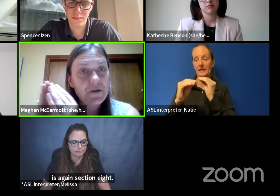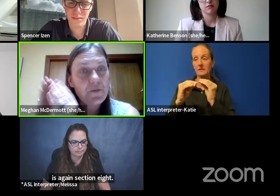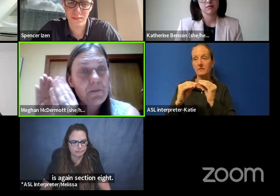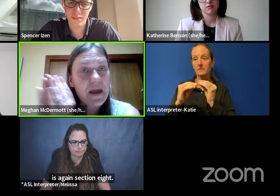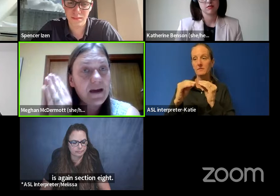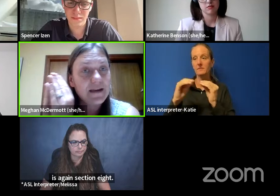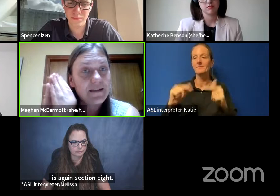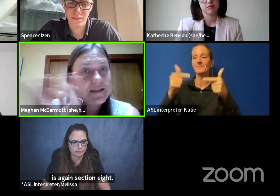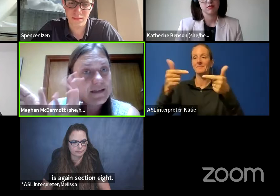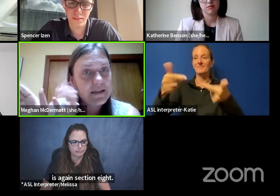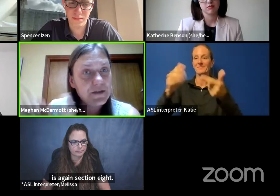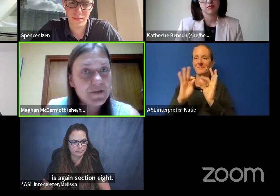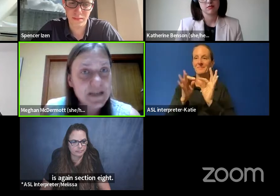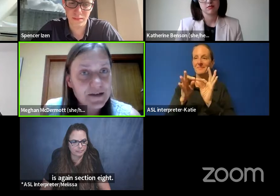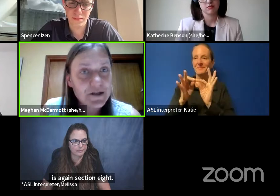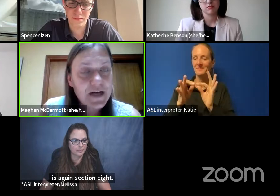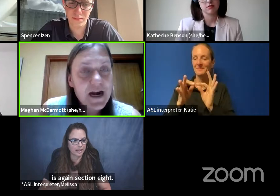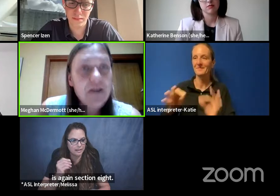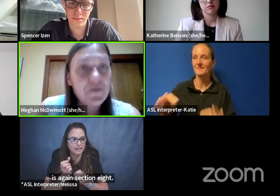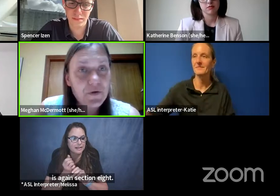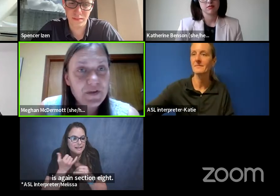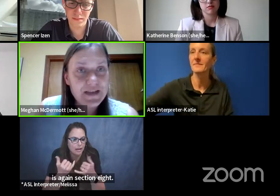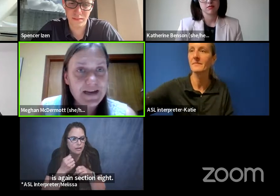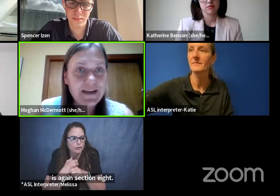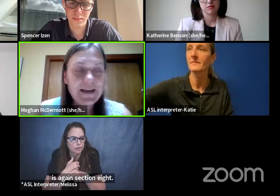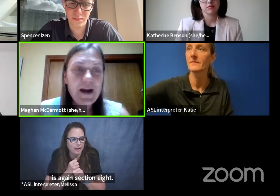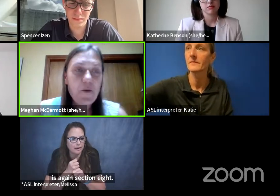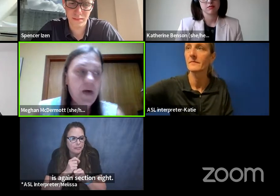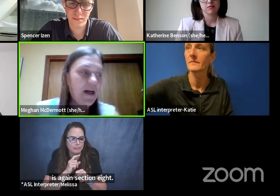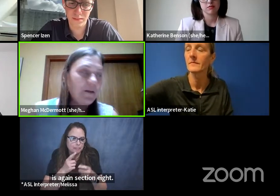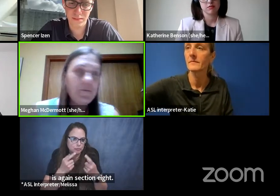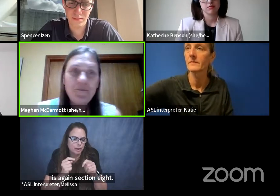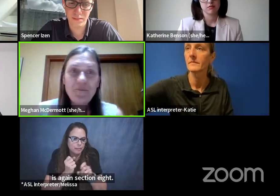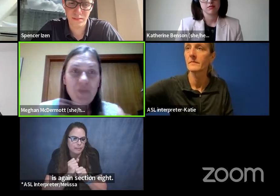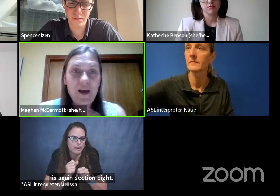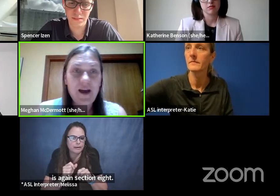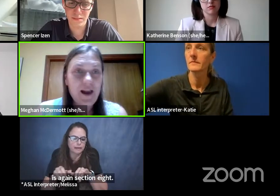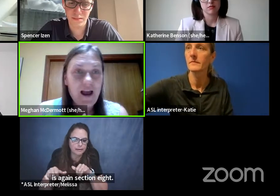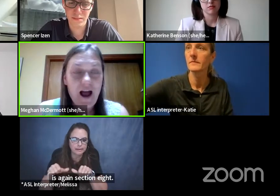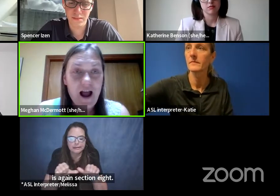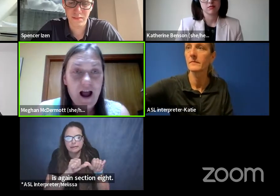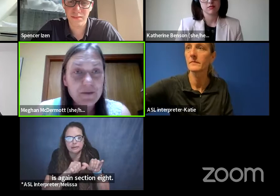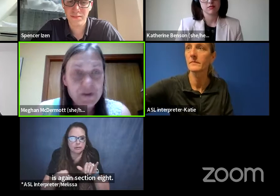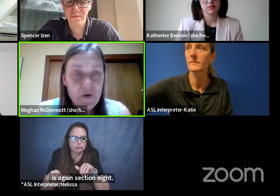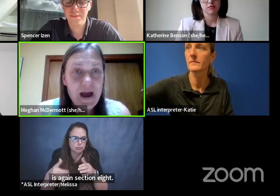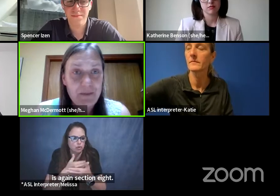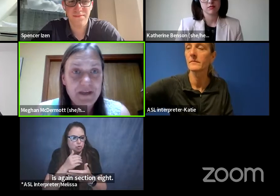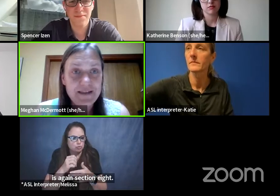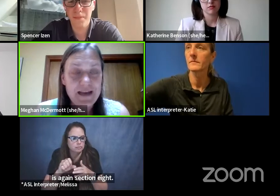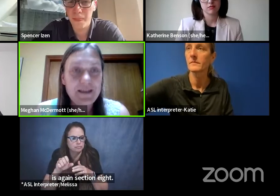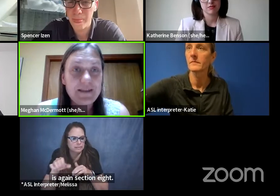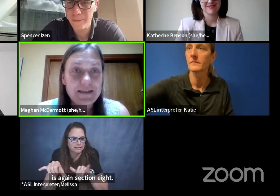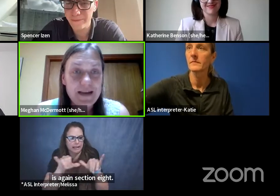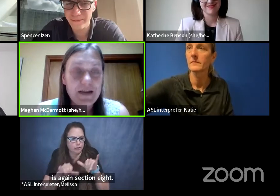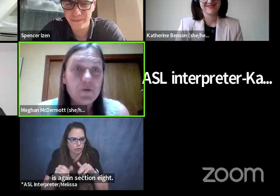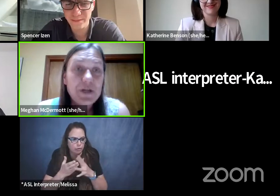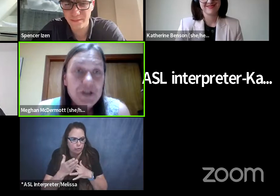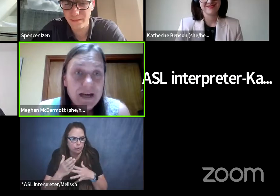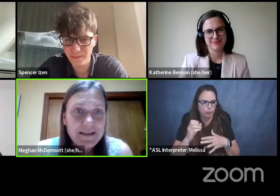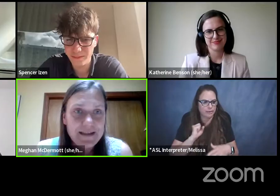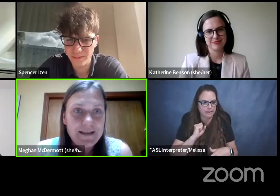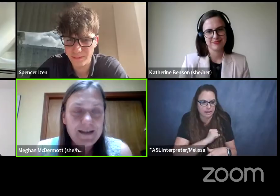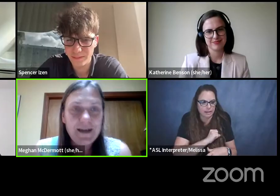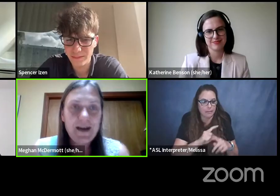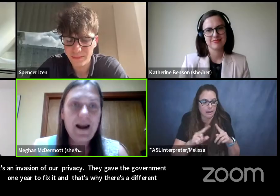trying to make a consistent new standard through the Senate. Well, I am so happy to say that the Senate